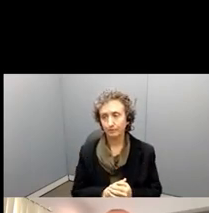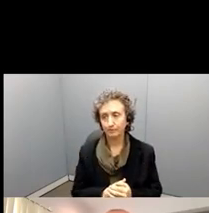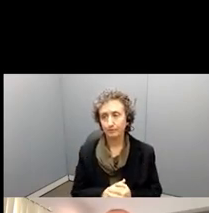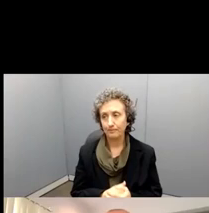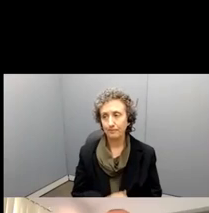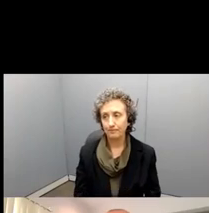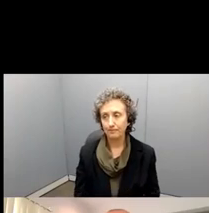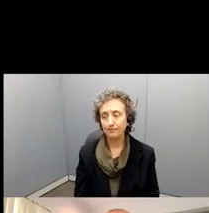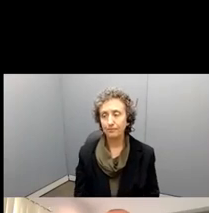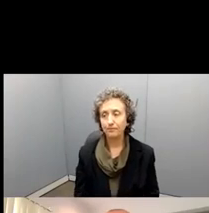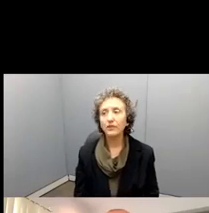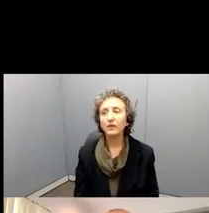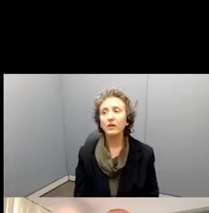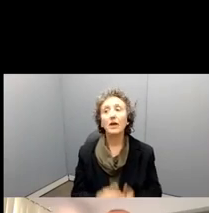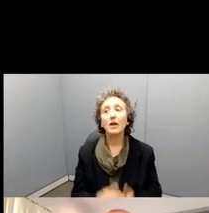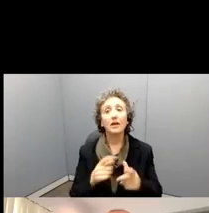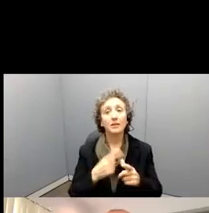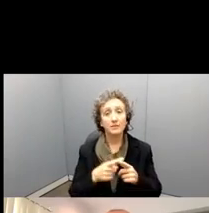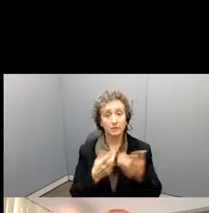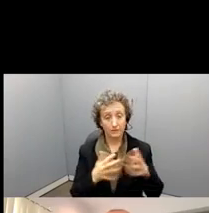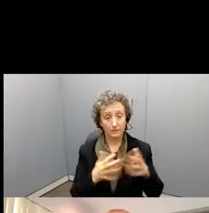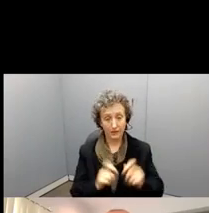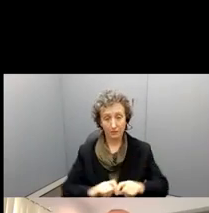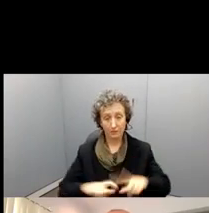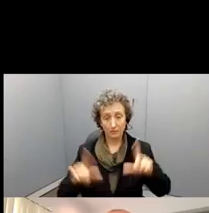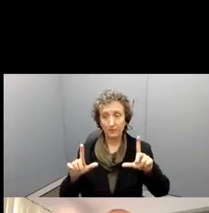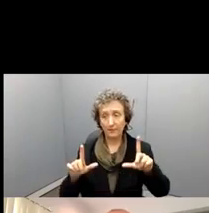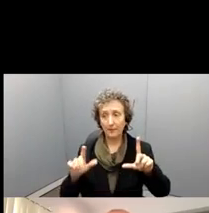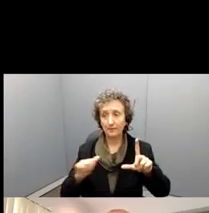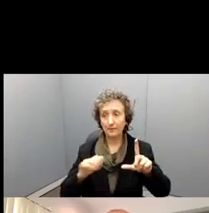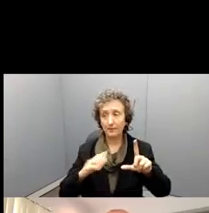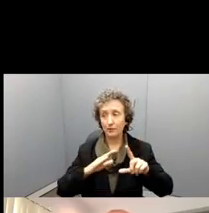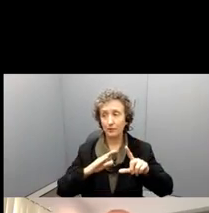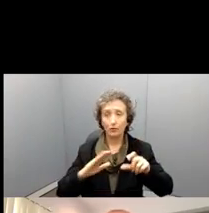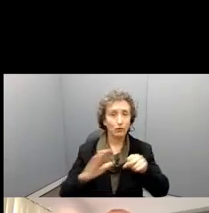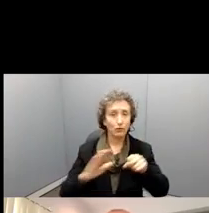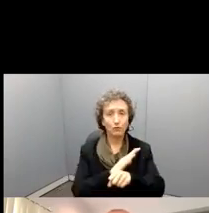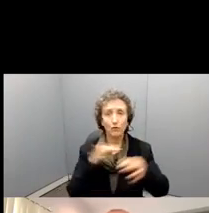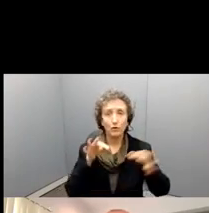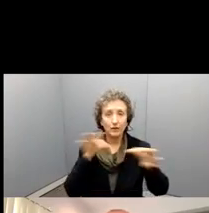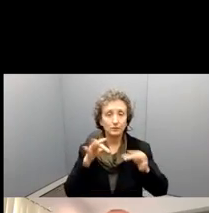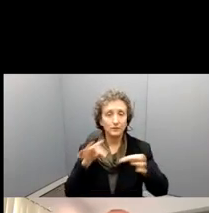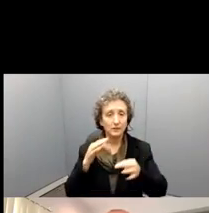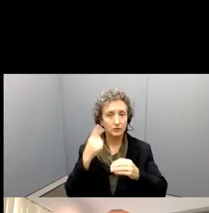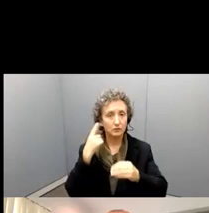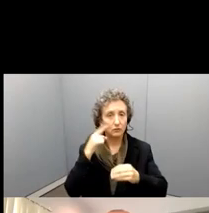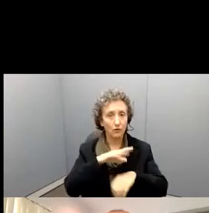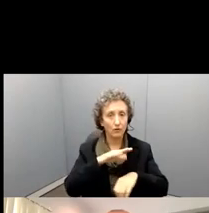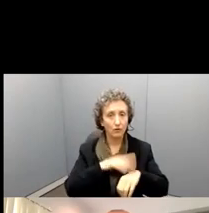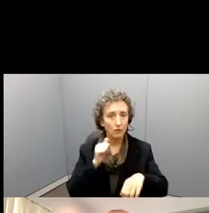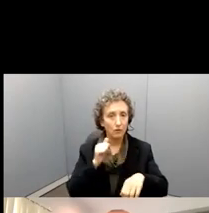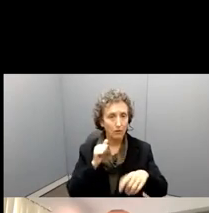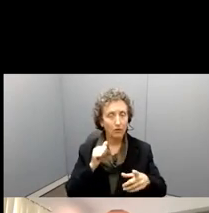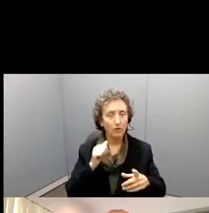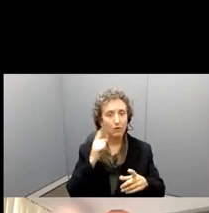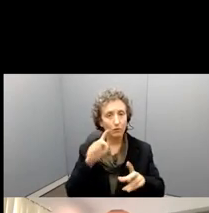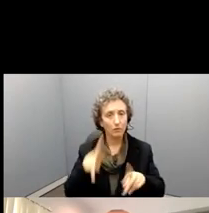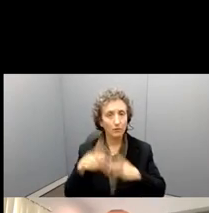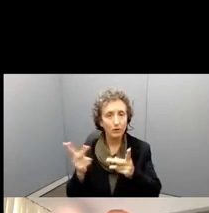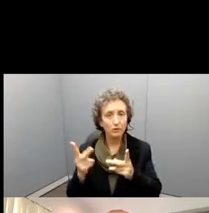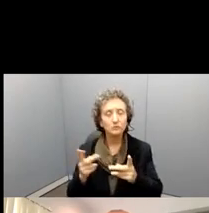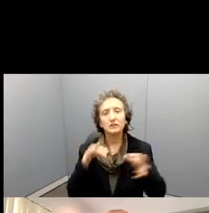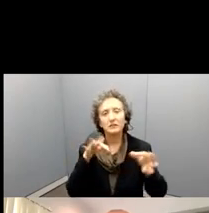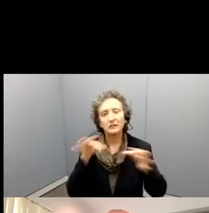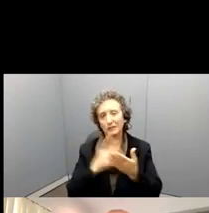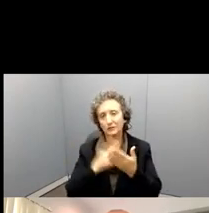From there, you're able, there's the whole, the whole call describing what the program is, and again, pointing you to